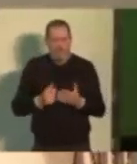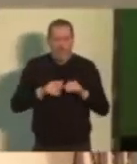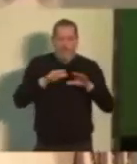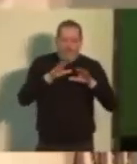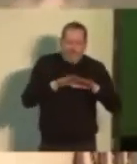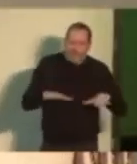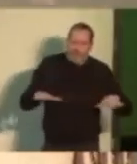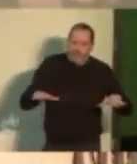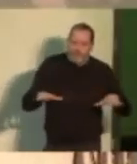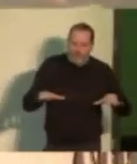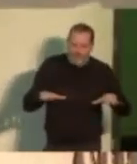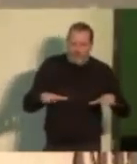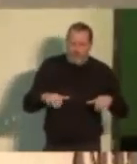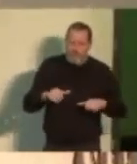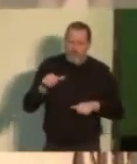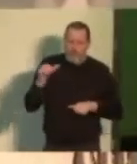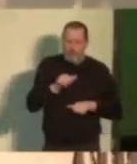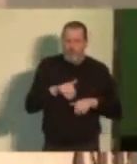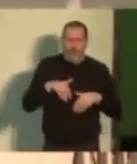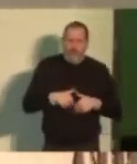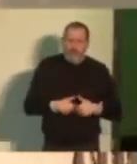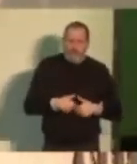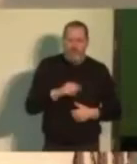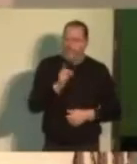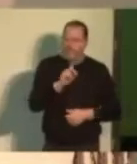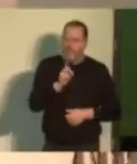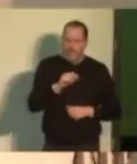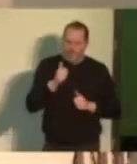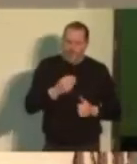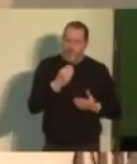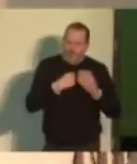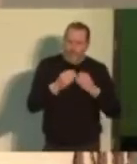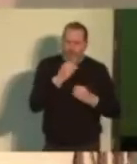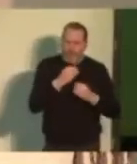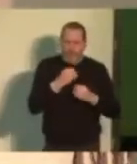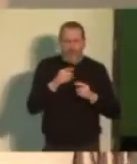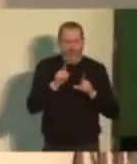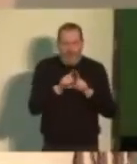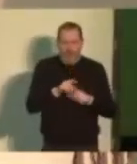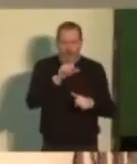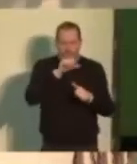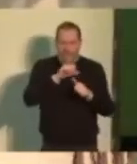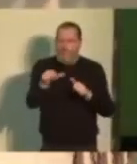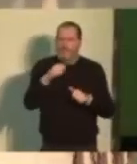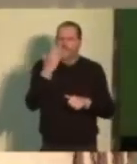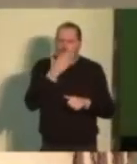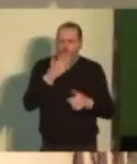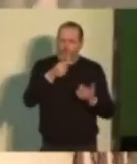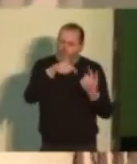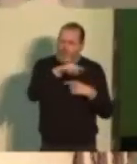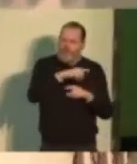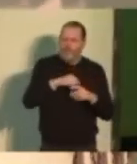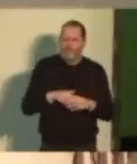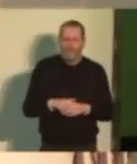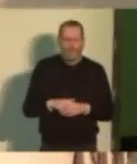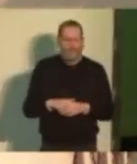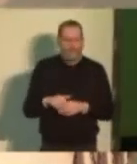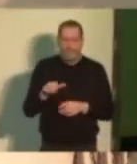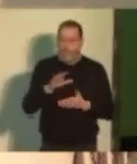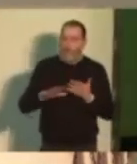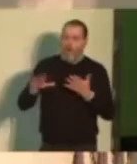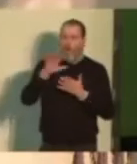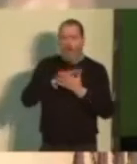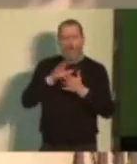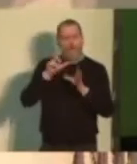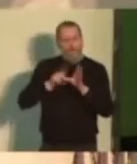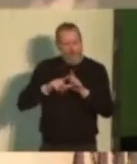children not be going hungry. That we should have the best schools imaginable. That every young person in